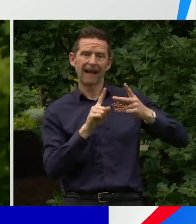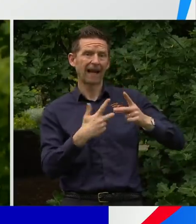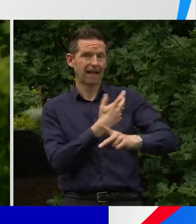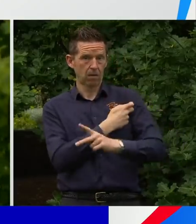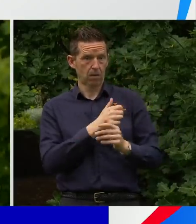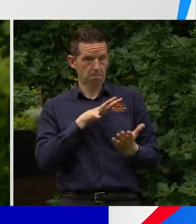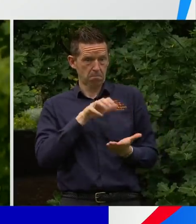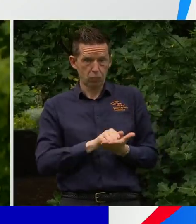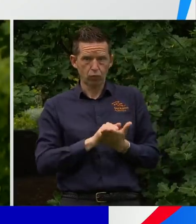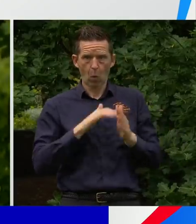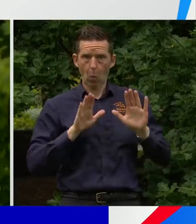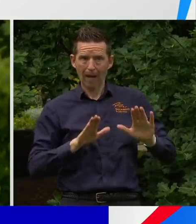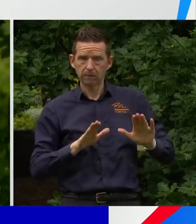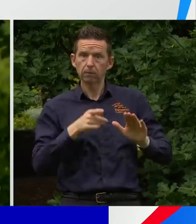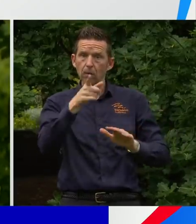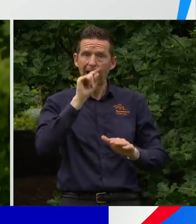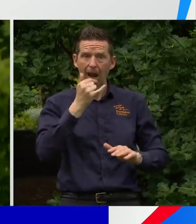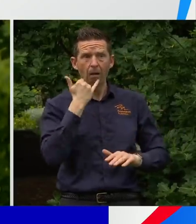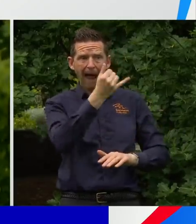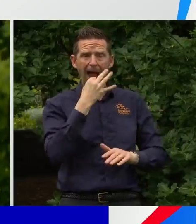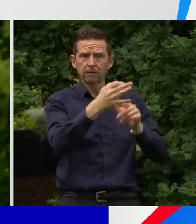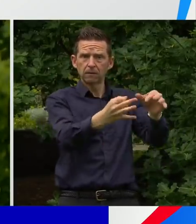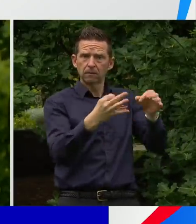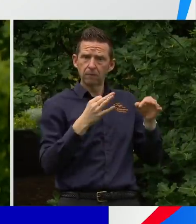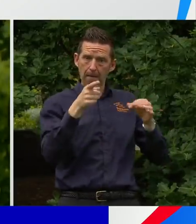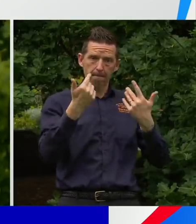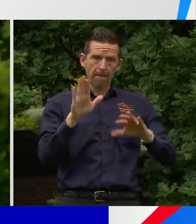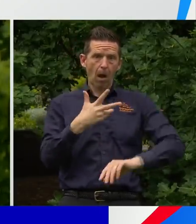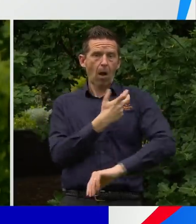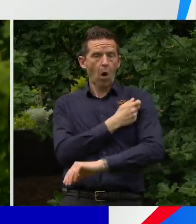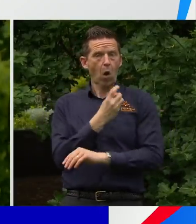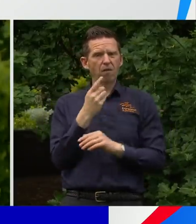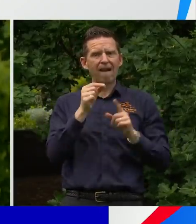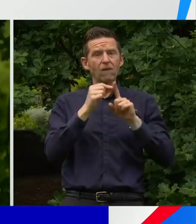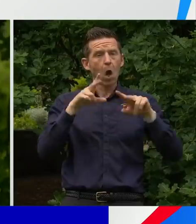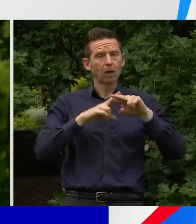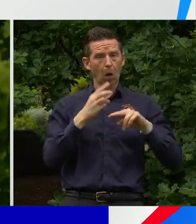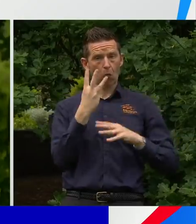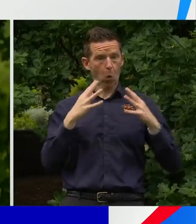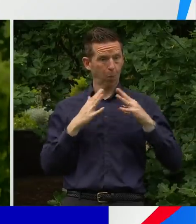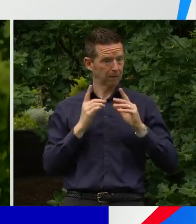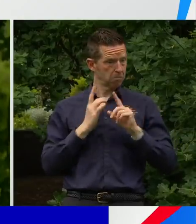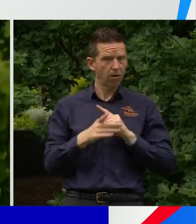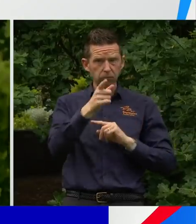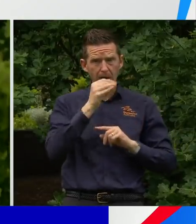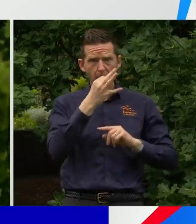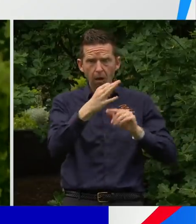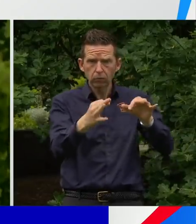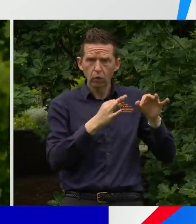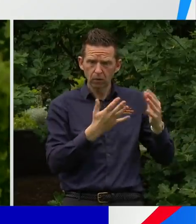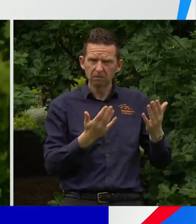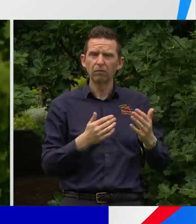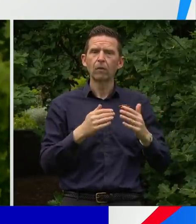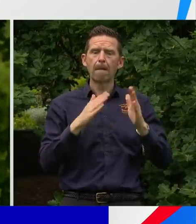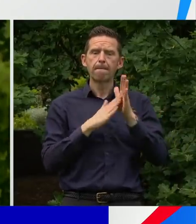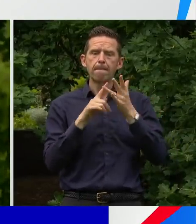And the can bring it forward. If you're past that three week mark for Pfizer, if you're past the four week mark for Moderna, then